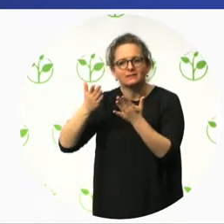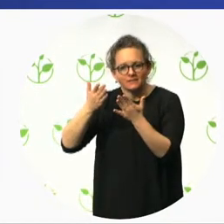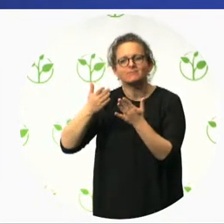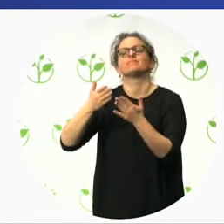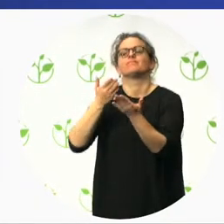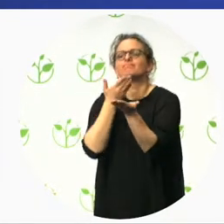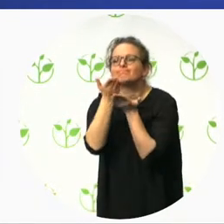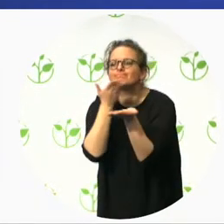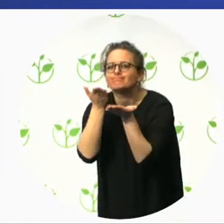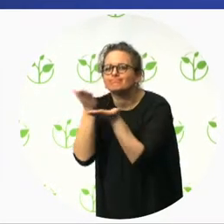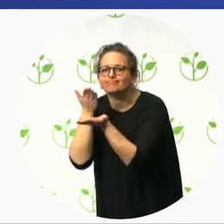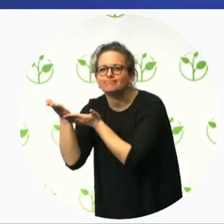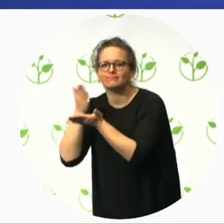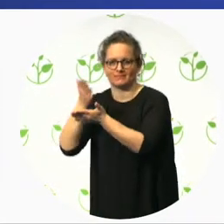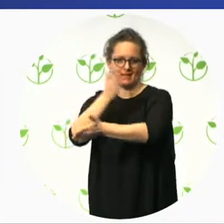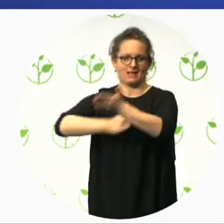Plevnik, is yours.